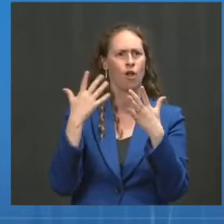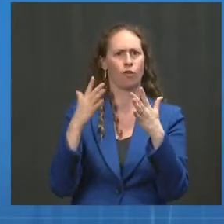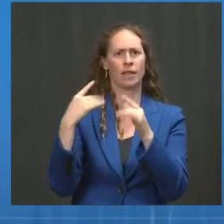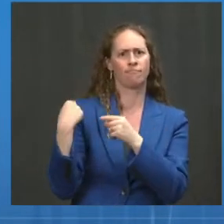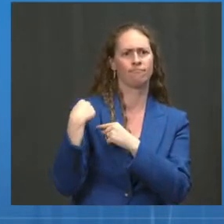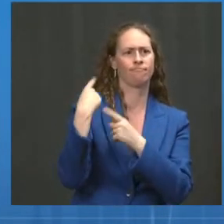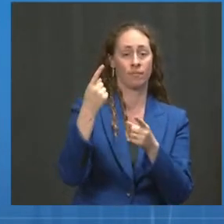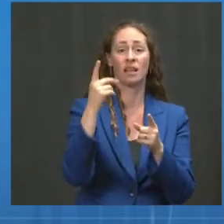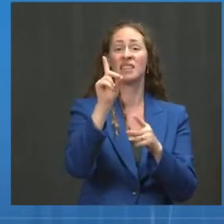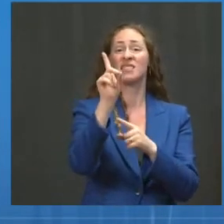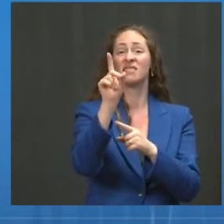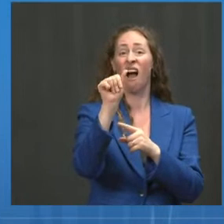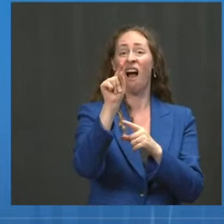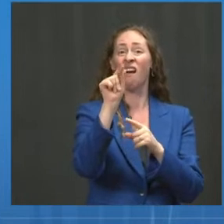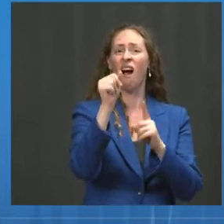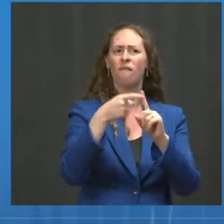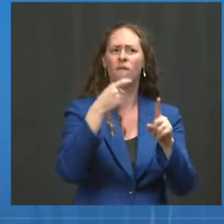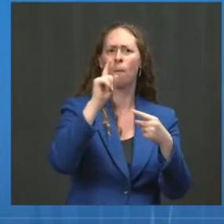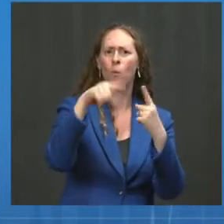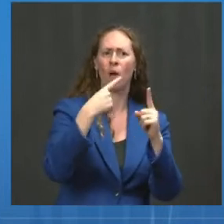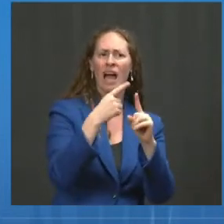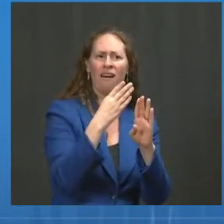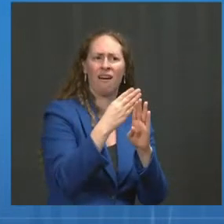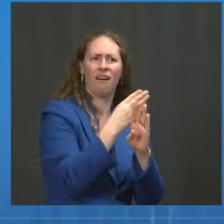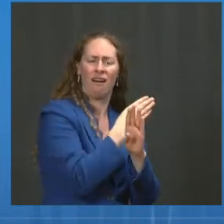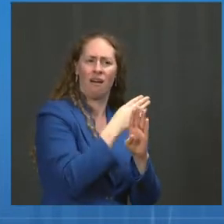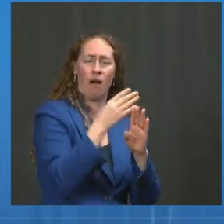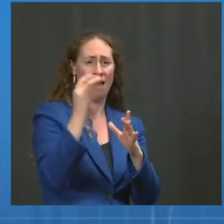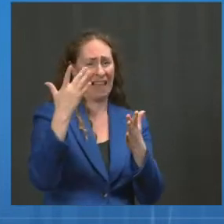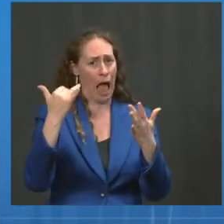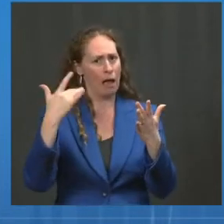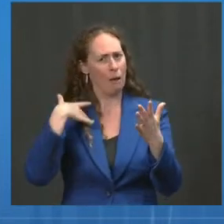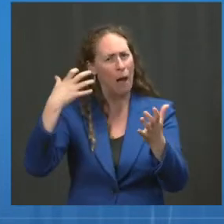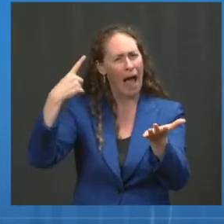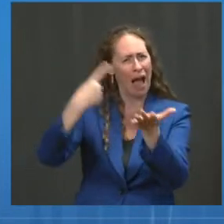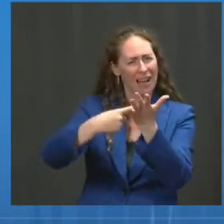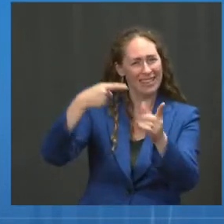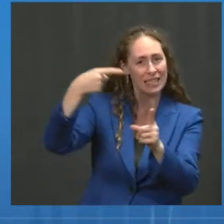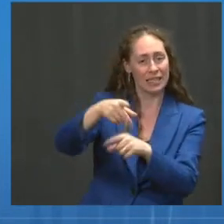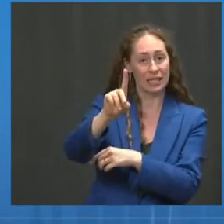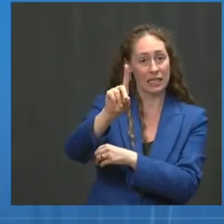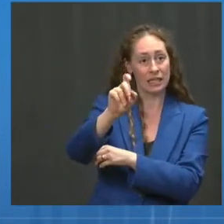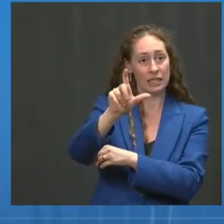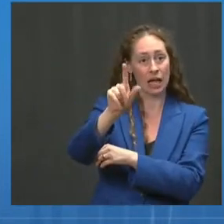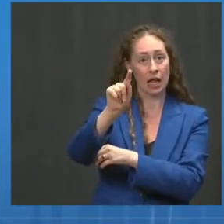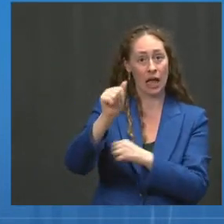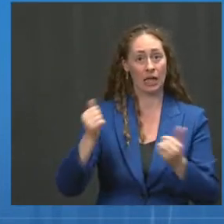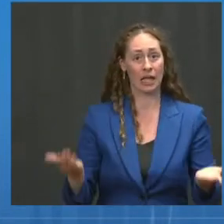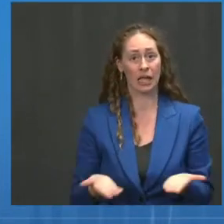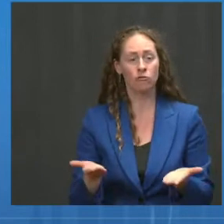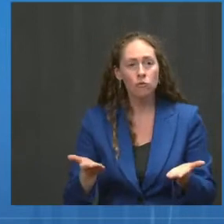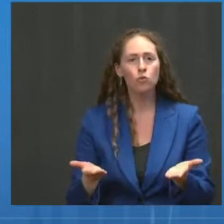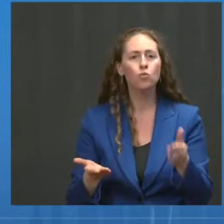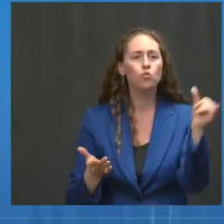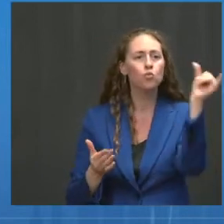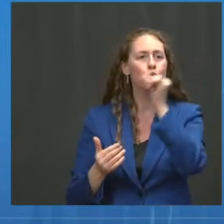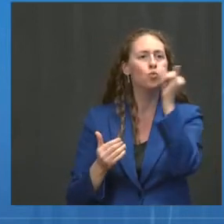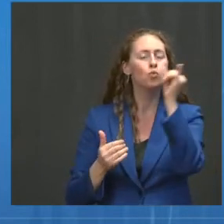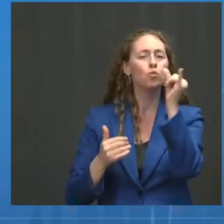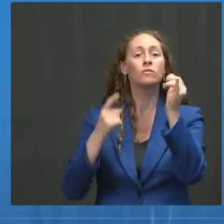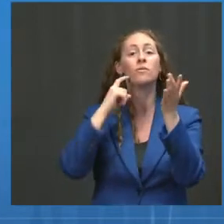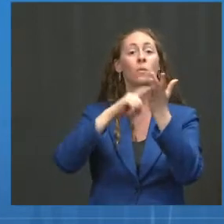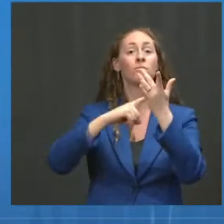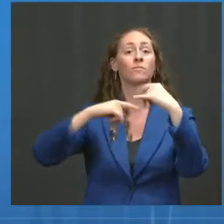the impact of the Delta variant here, we are starting to see waning immunity with regard to symptomatic